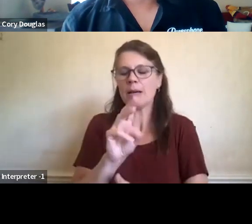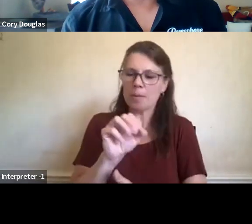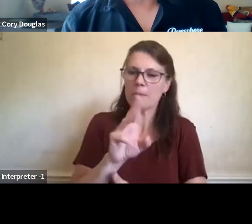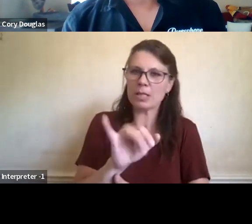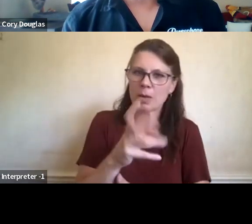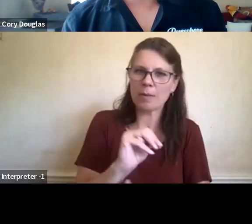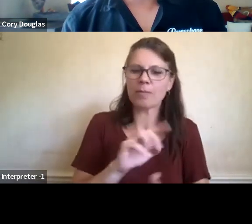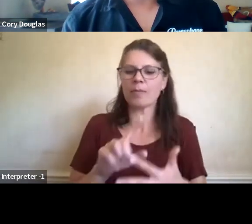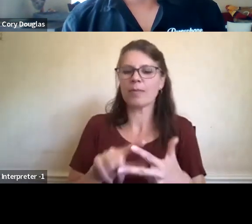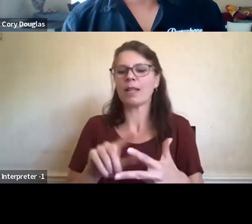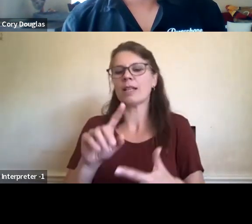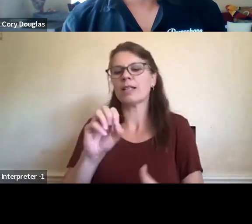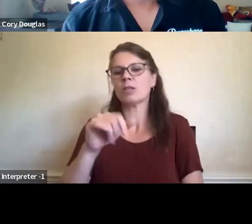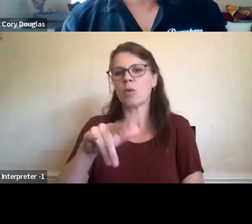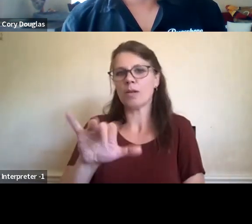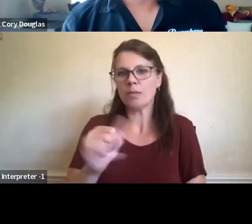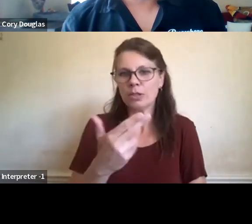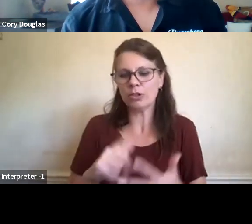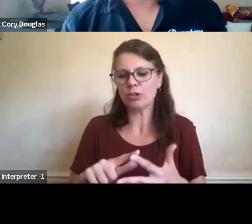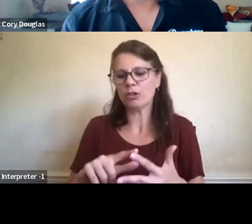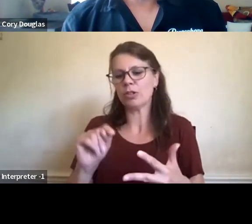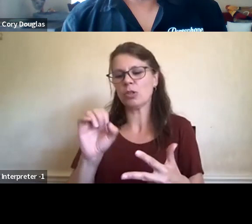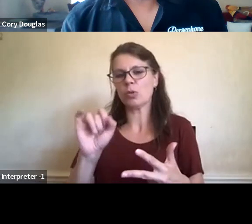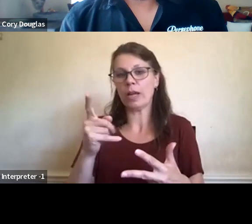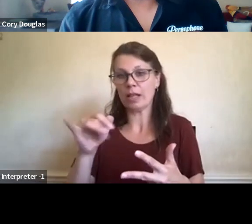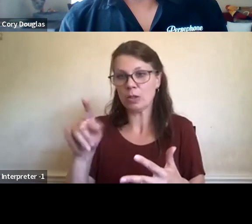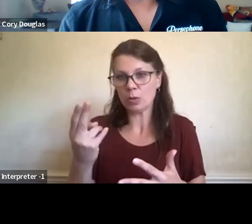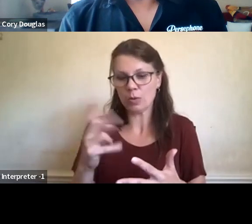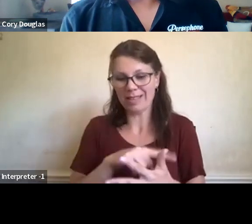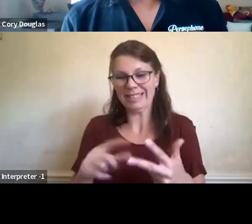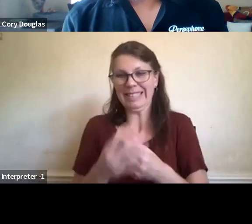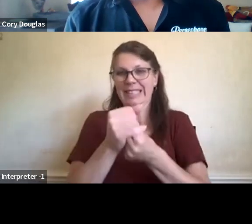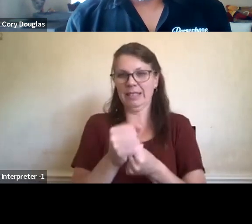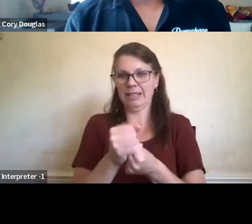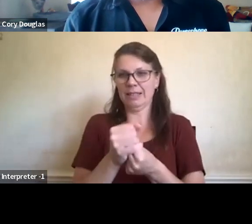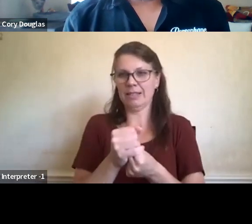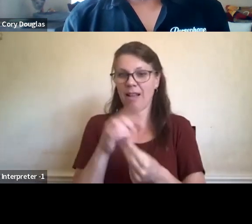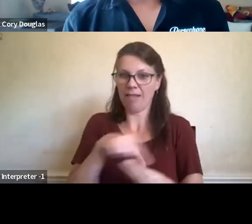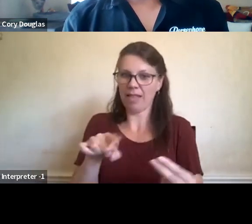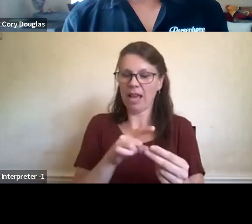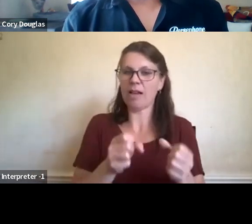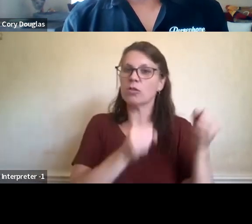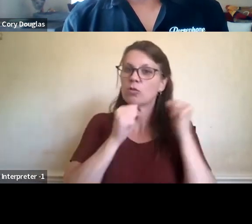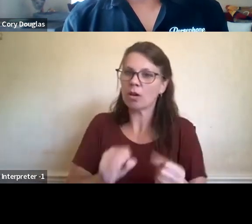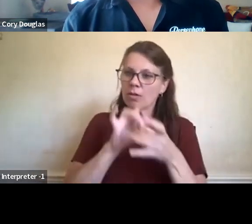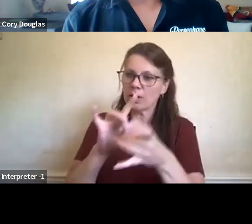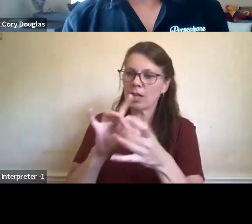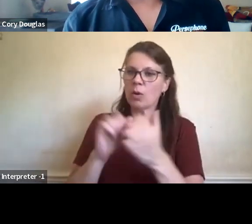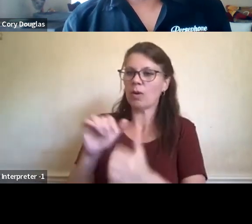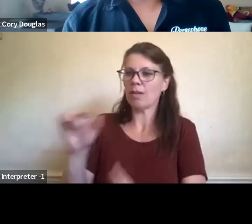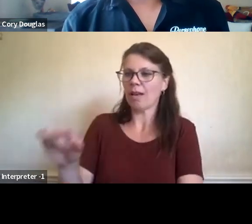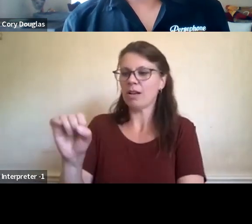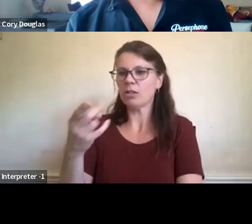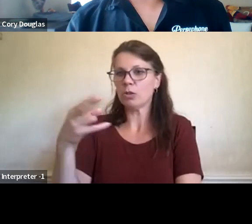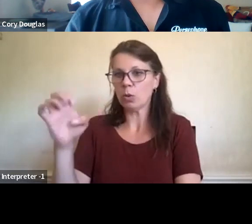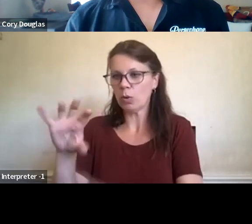were long standing relationship with that said foreshore. You know, what can we bring as a, as a strong